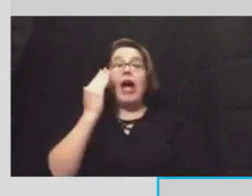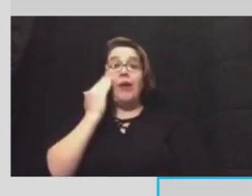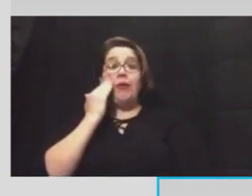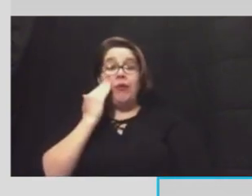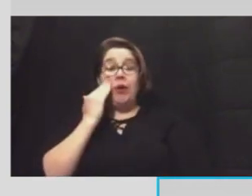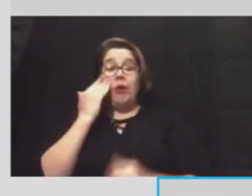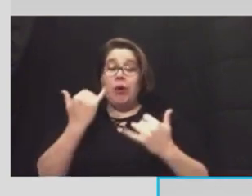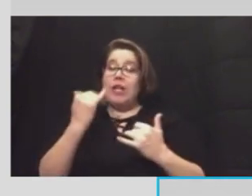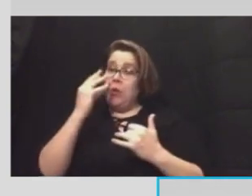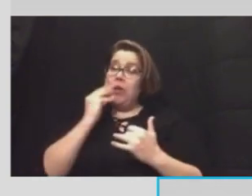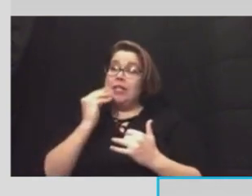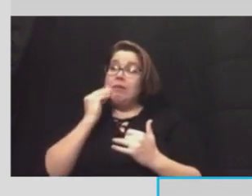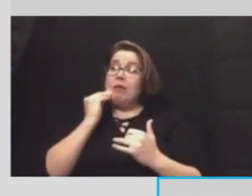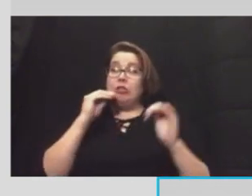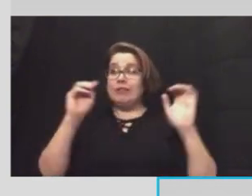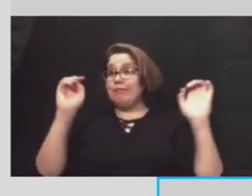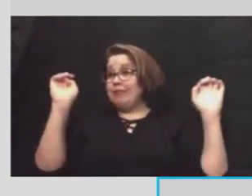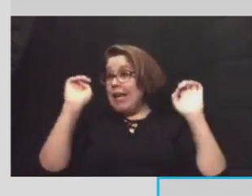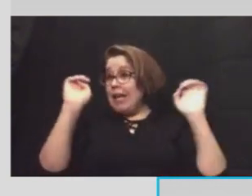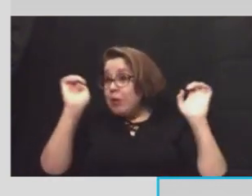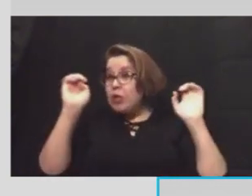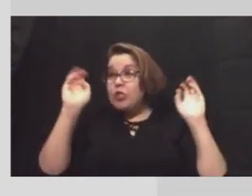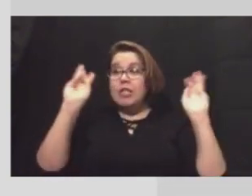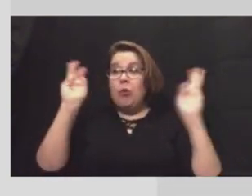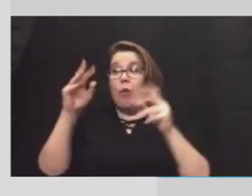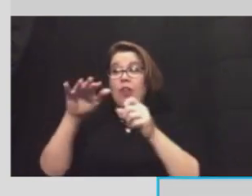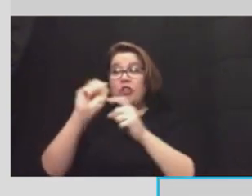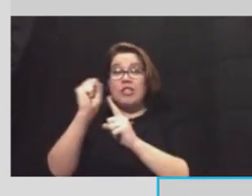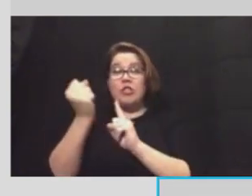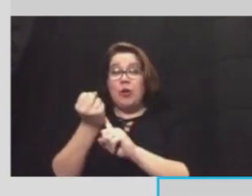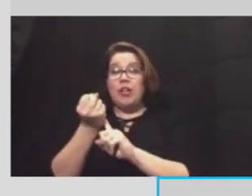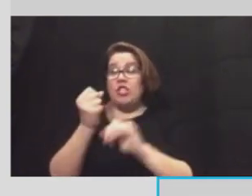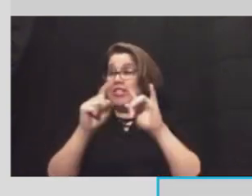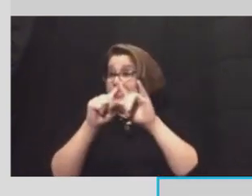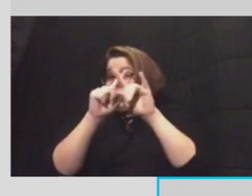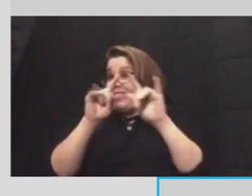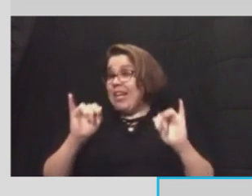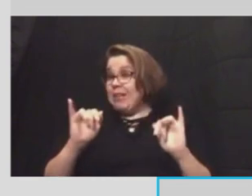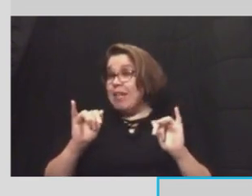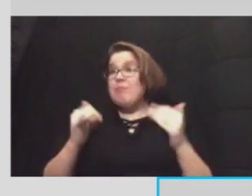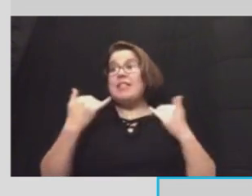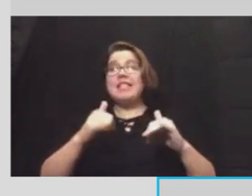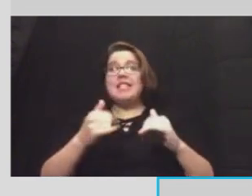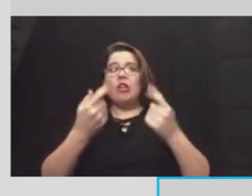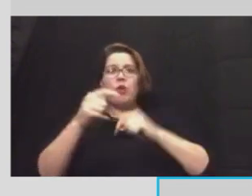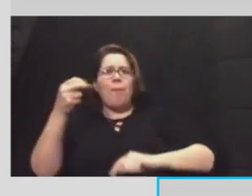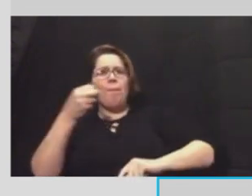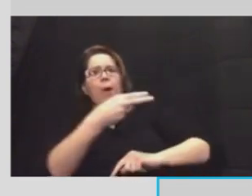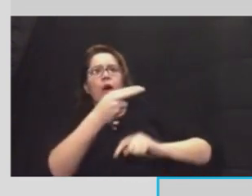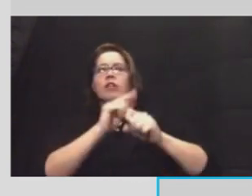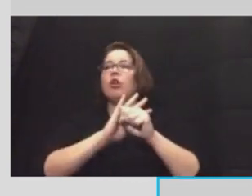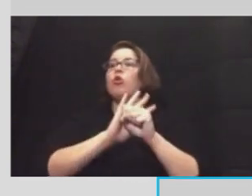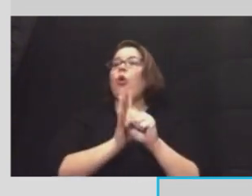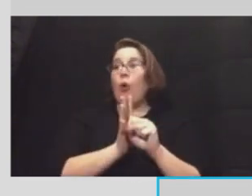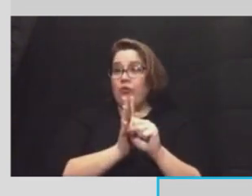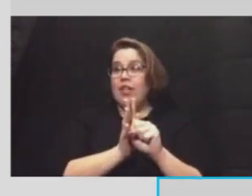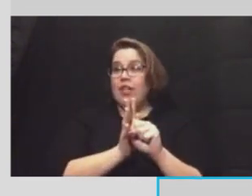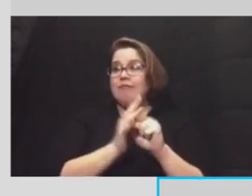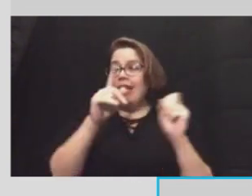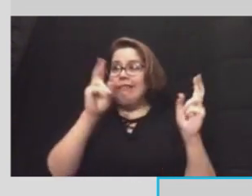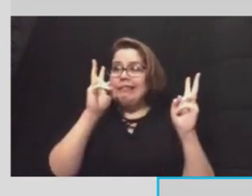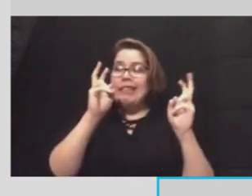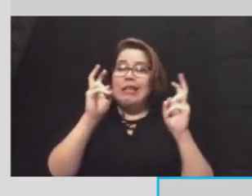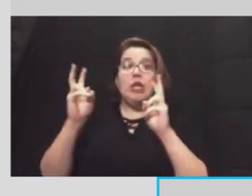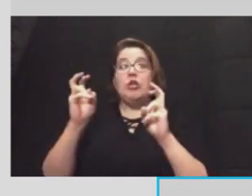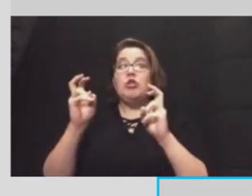middle of emergency weather conditions. At the same time, we still are fighting the COVID issue that's been